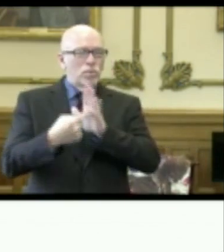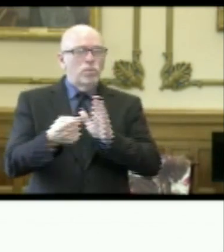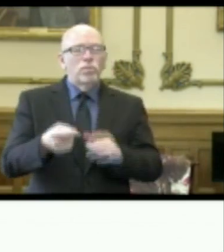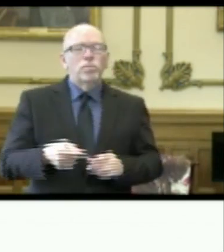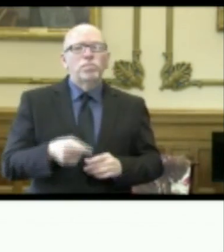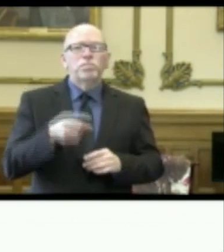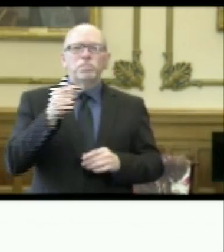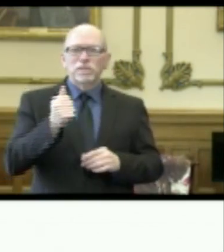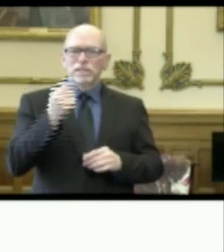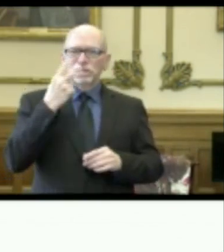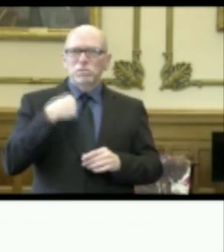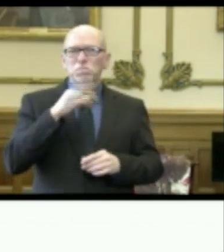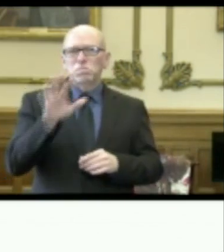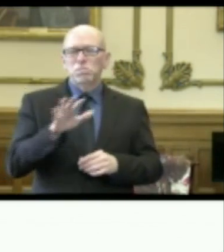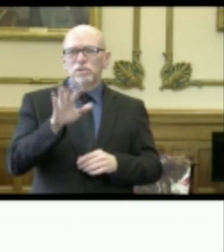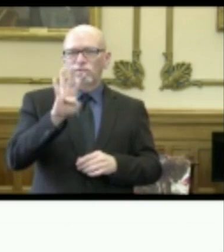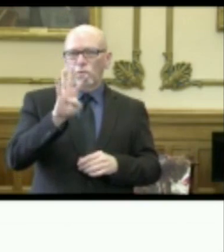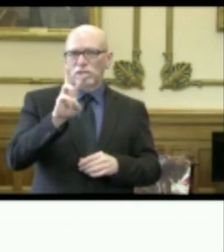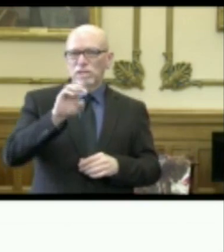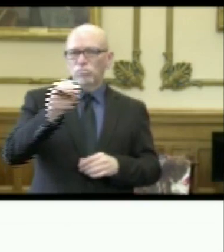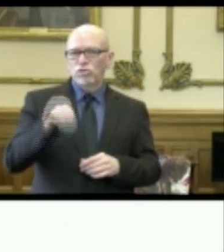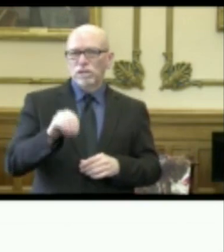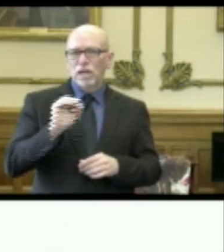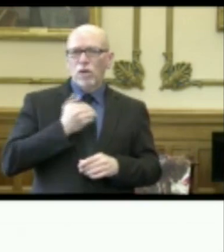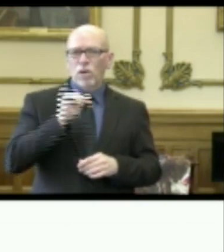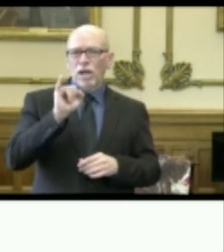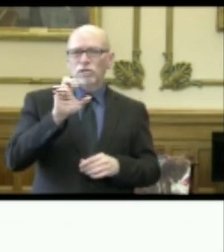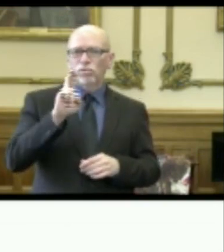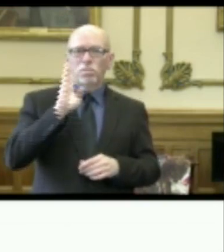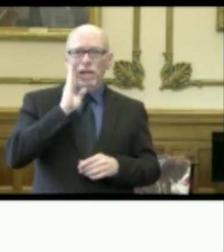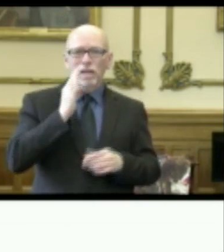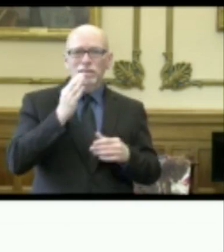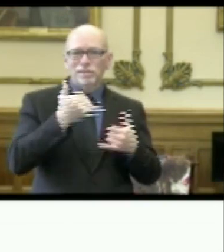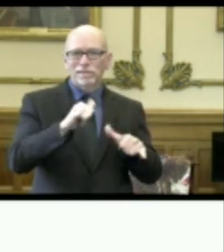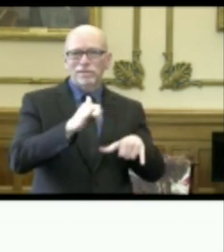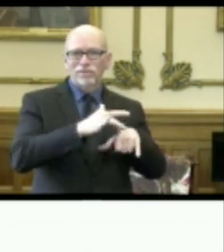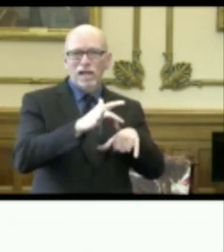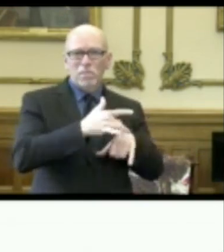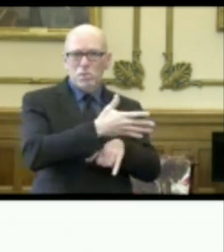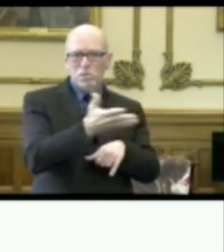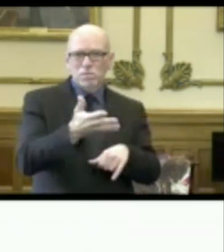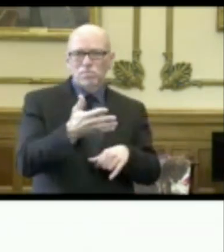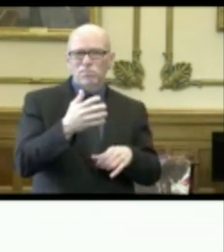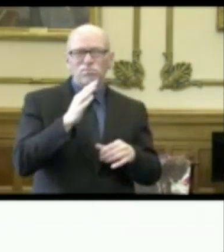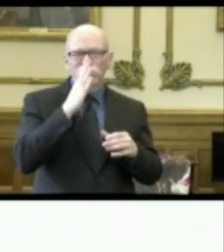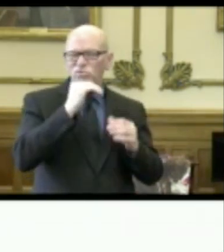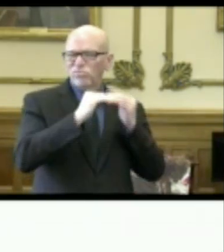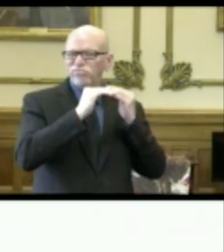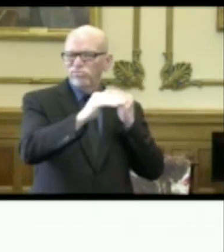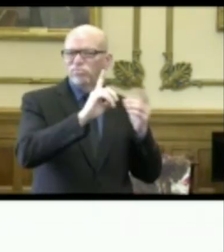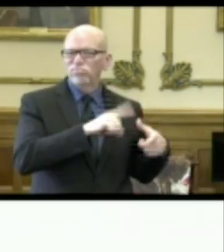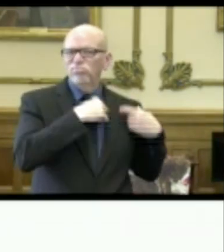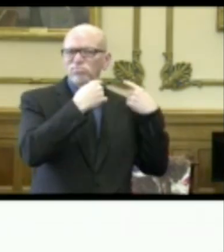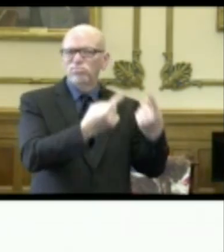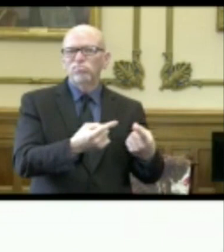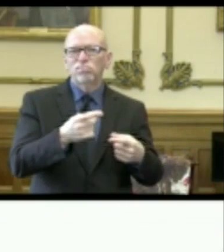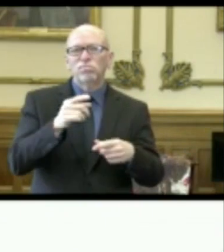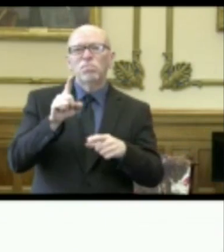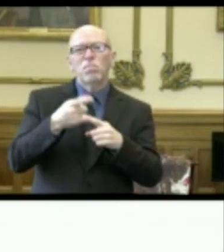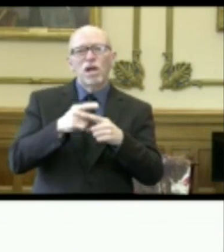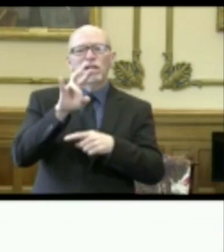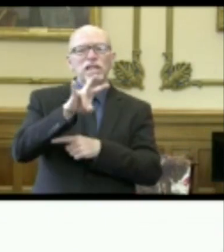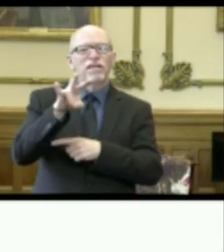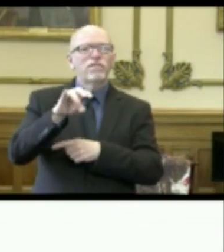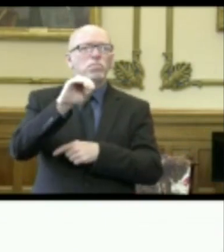we continue to have about 46% of our ICU beds that are available, and that has been very consistent, along with about 77